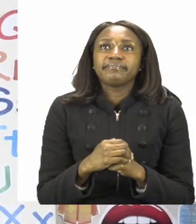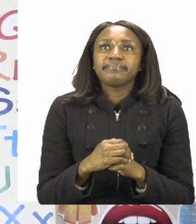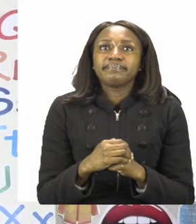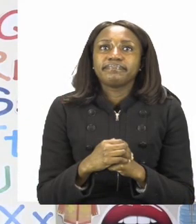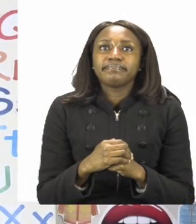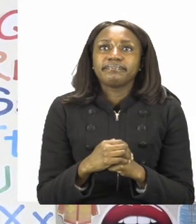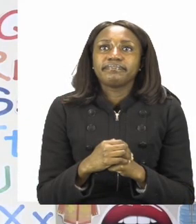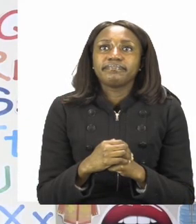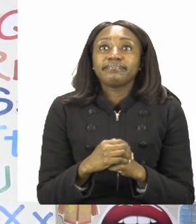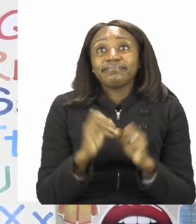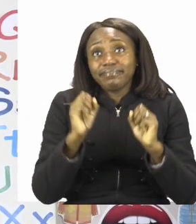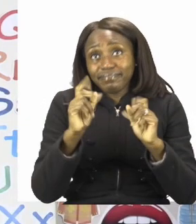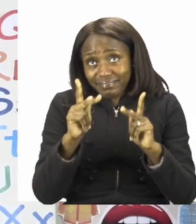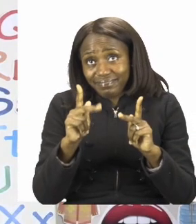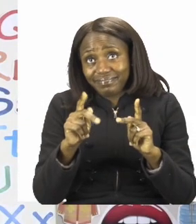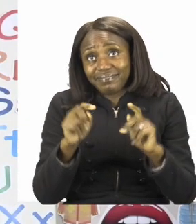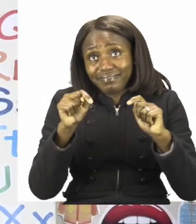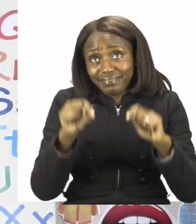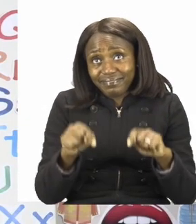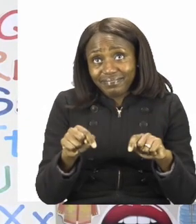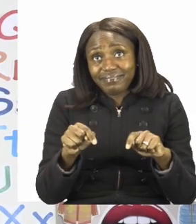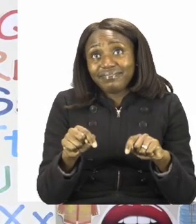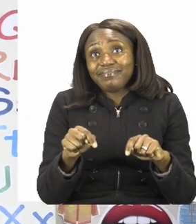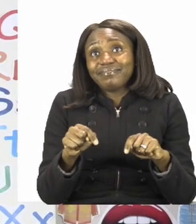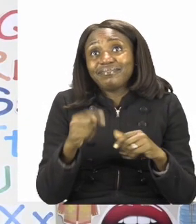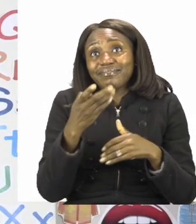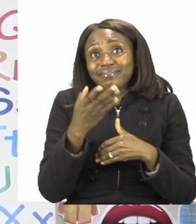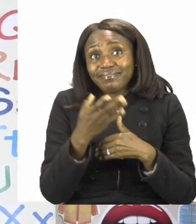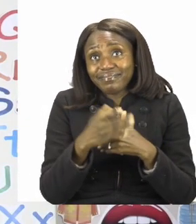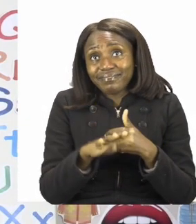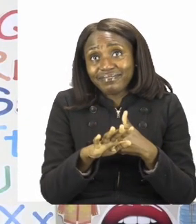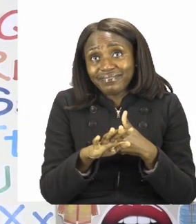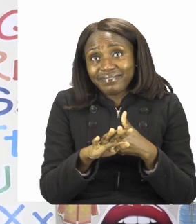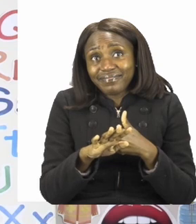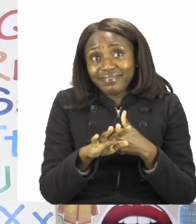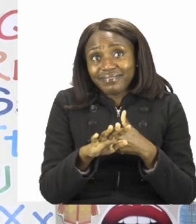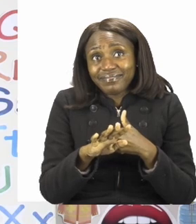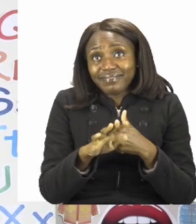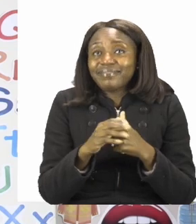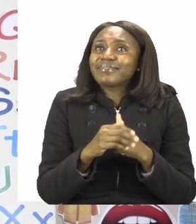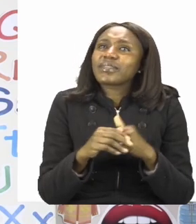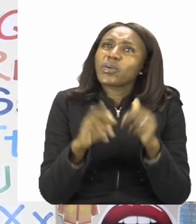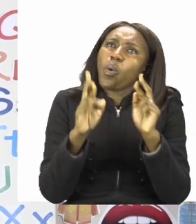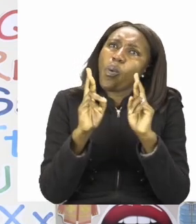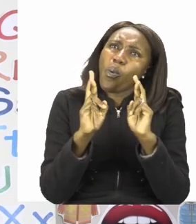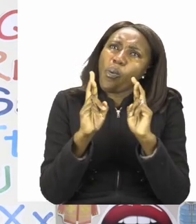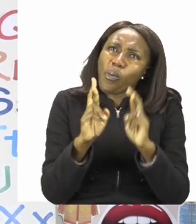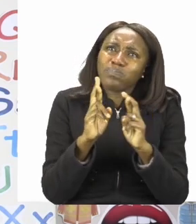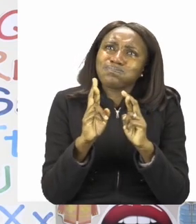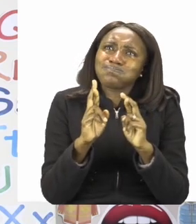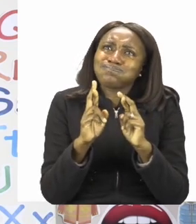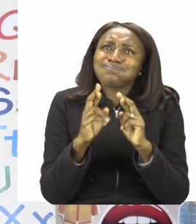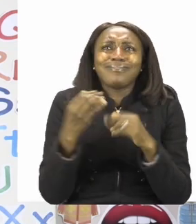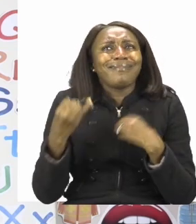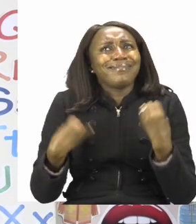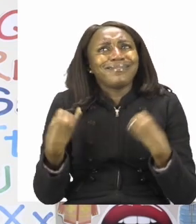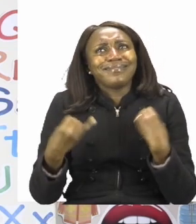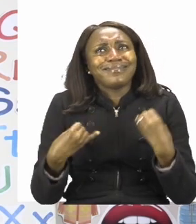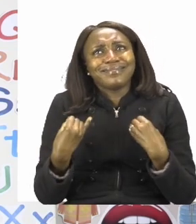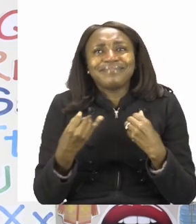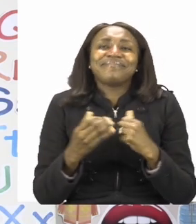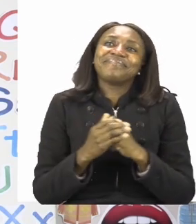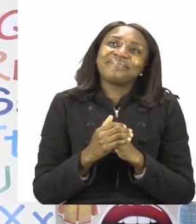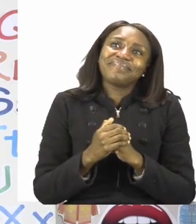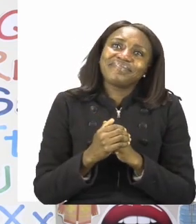Boys and girls, have now come to the end of our lesson and I hope you had fun. I know I did.